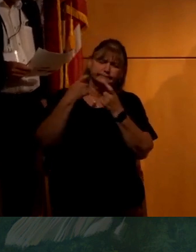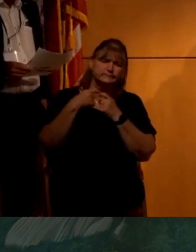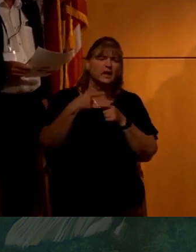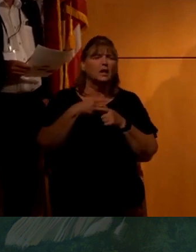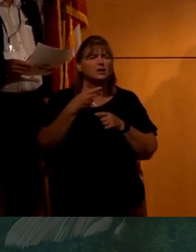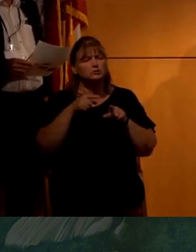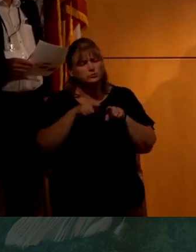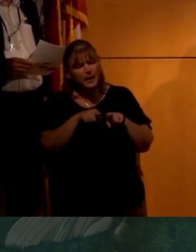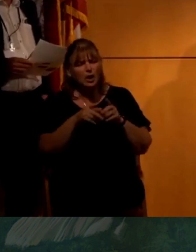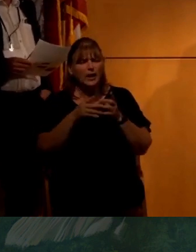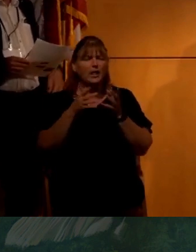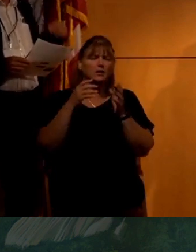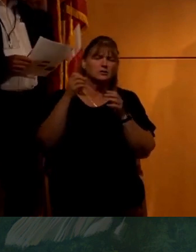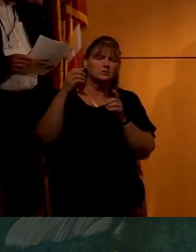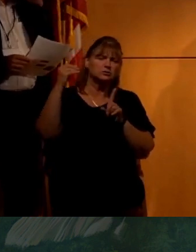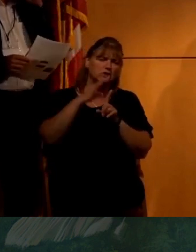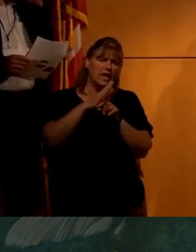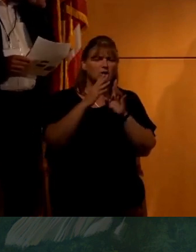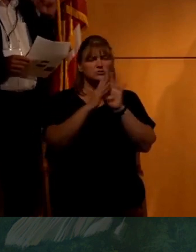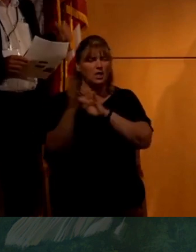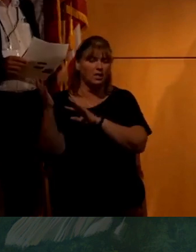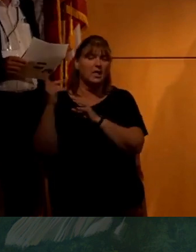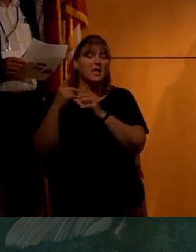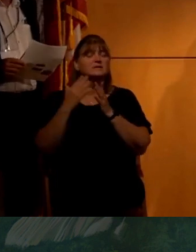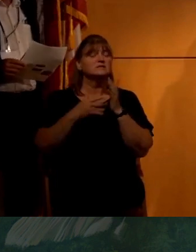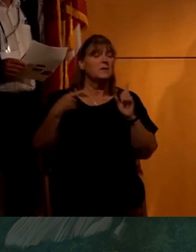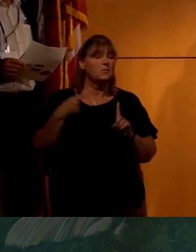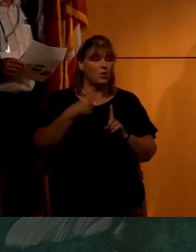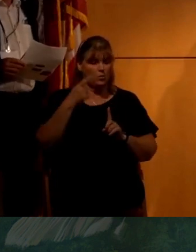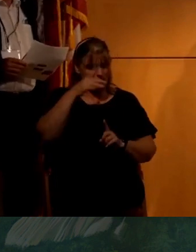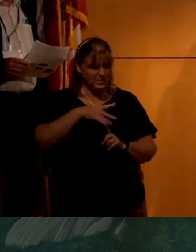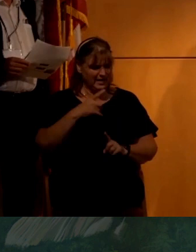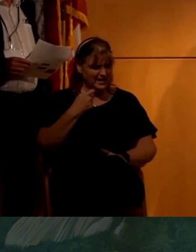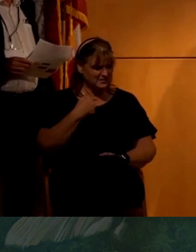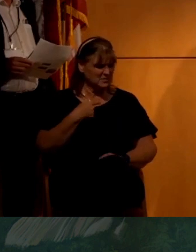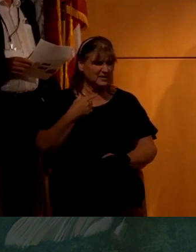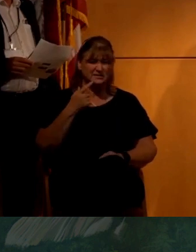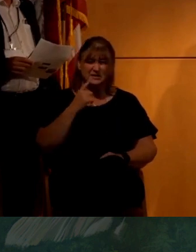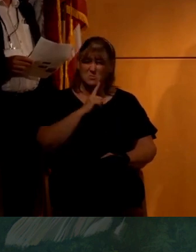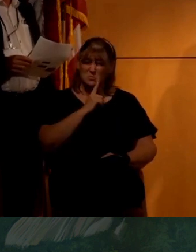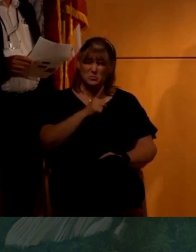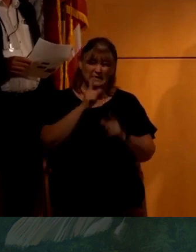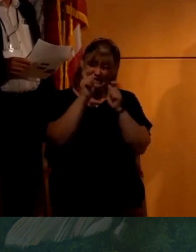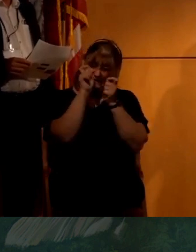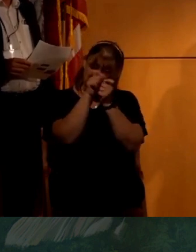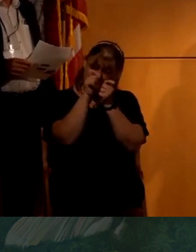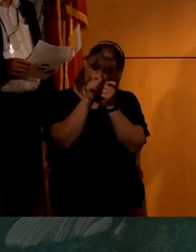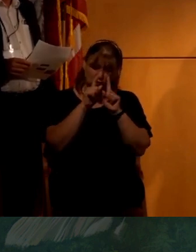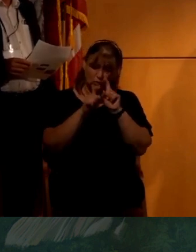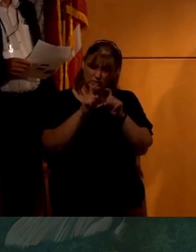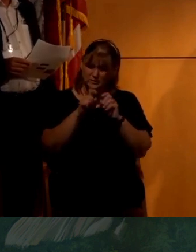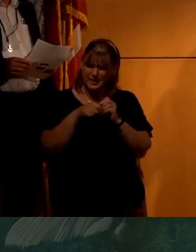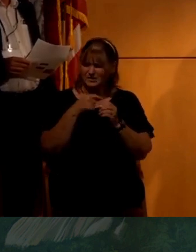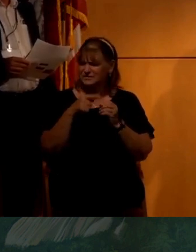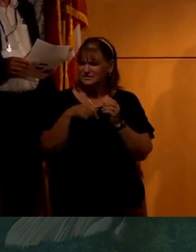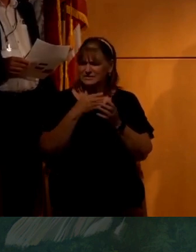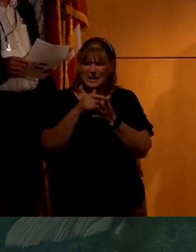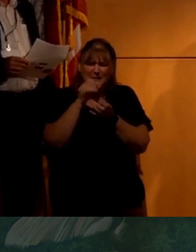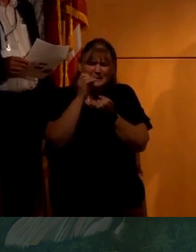Why aren't the shadows parallel? Why this? Why that? And at some point, um, one guy was asking some really detailed question about some